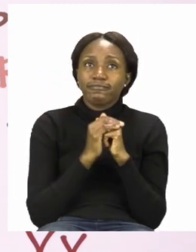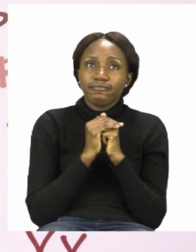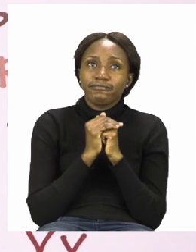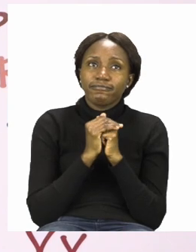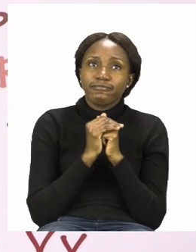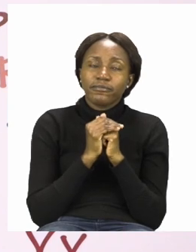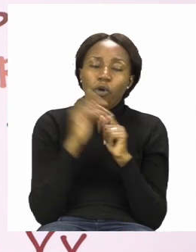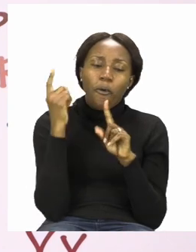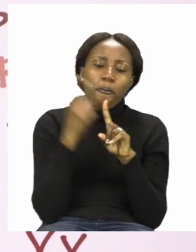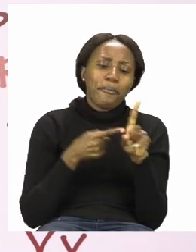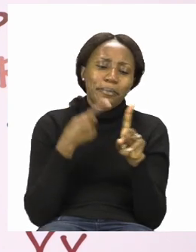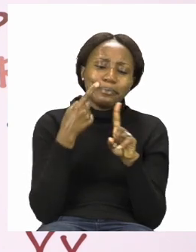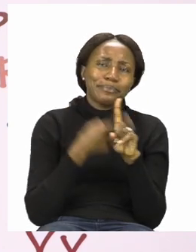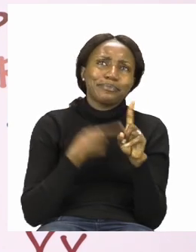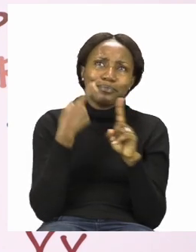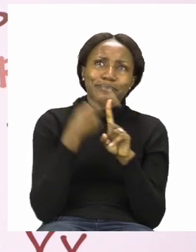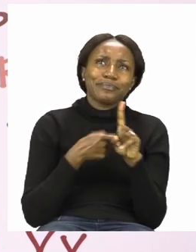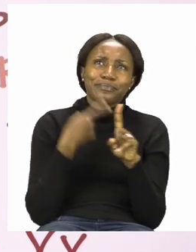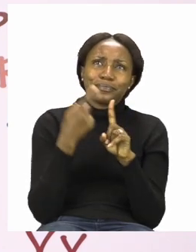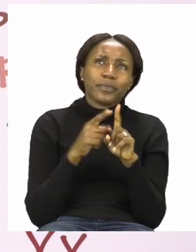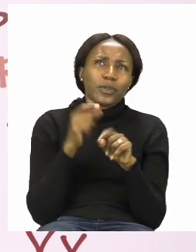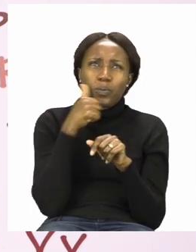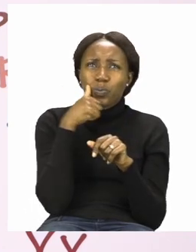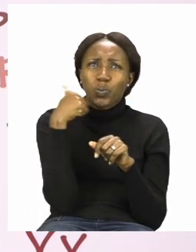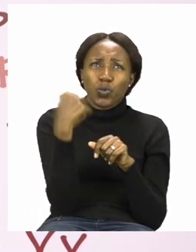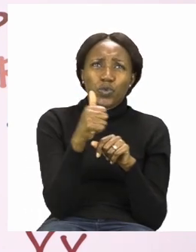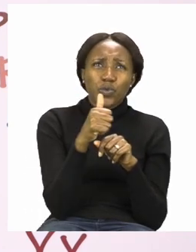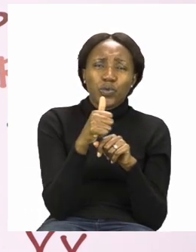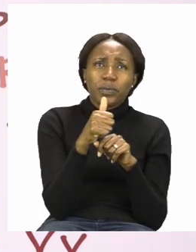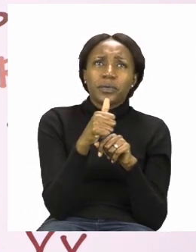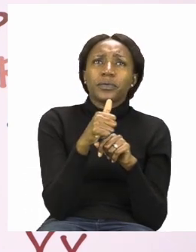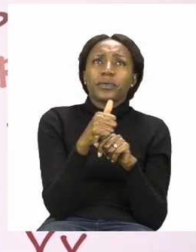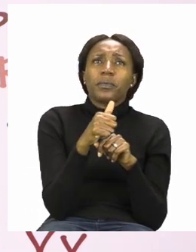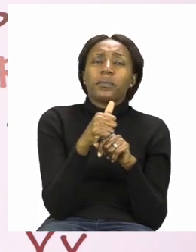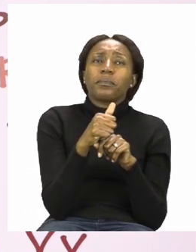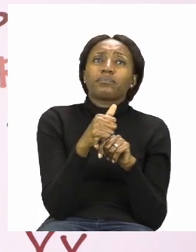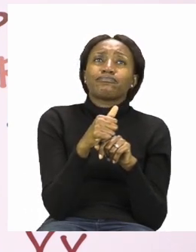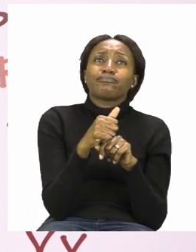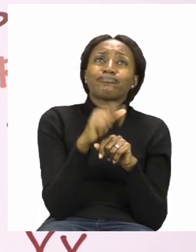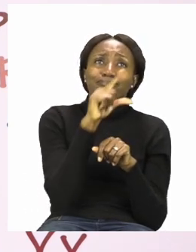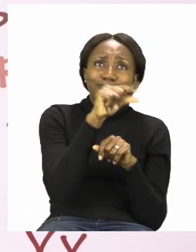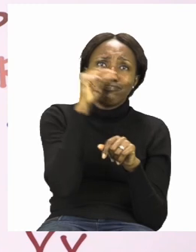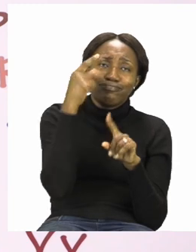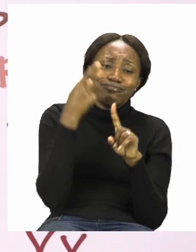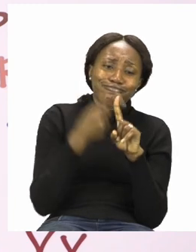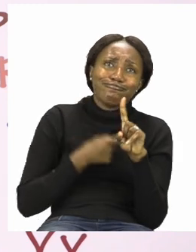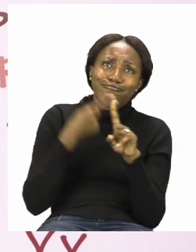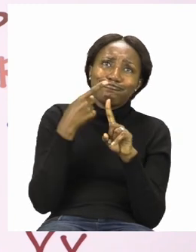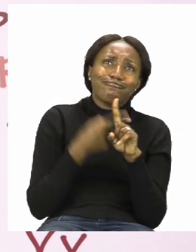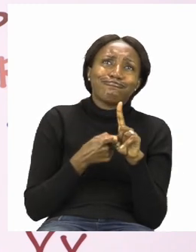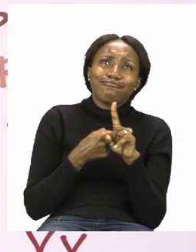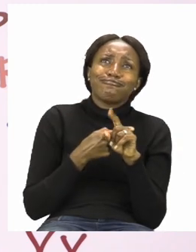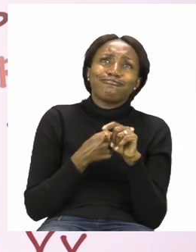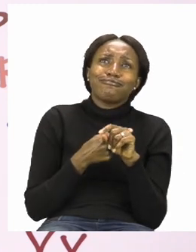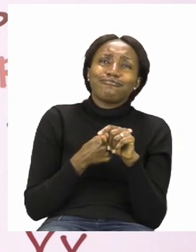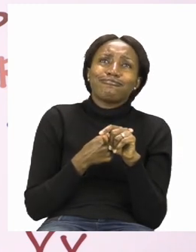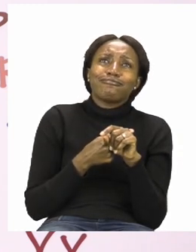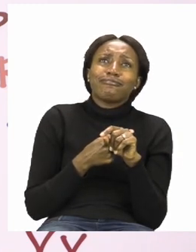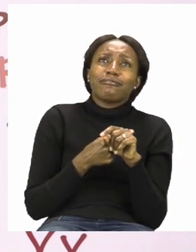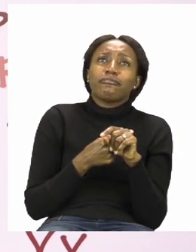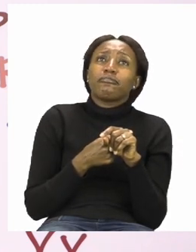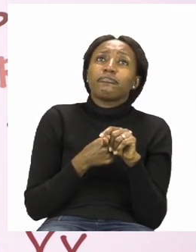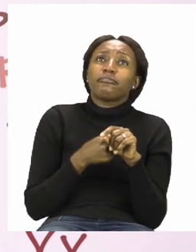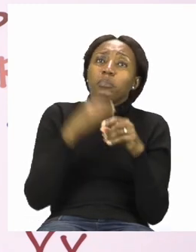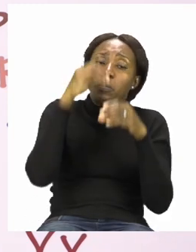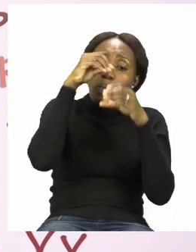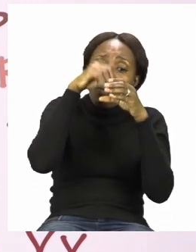carrot the sentence says the crunchy carrot is in